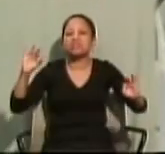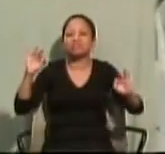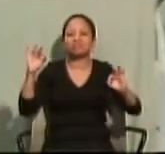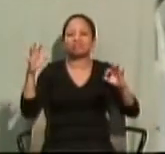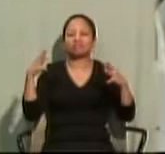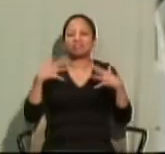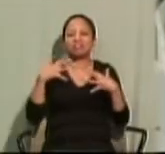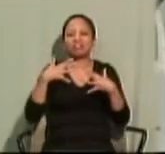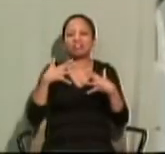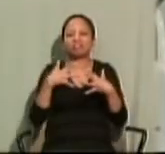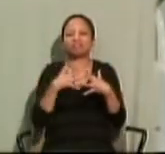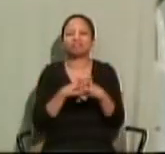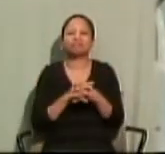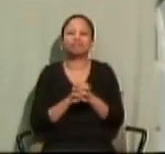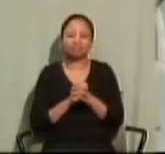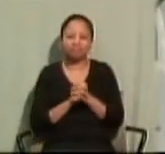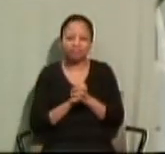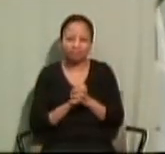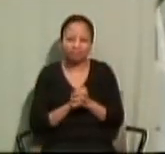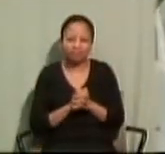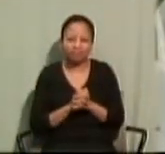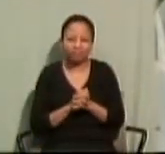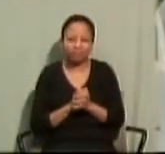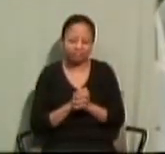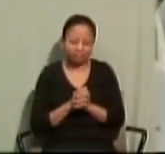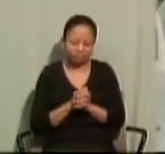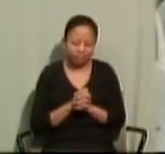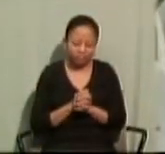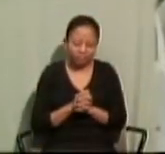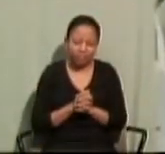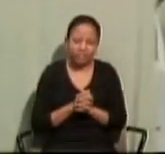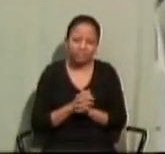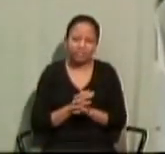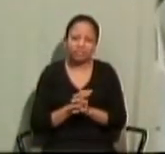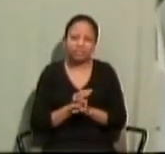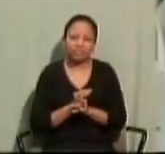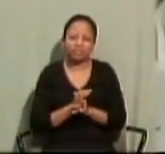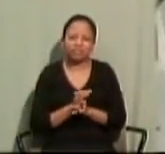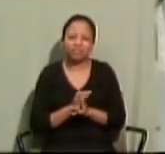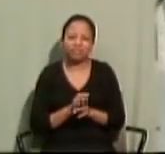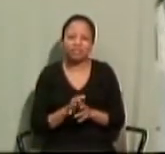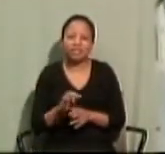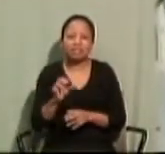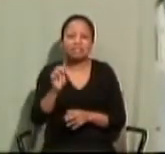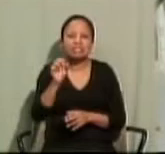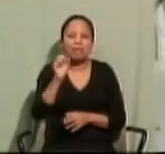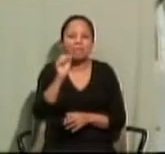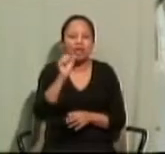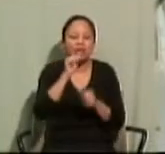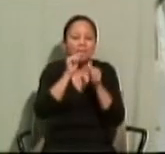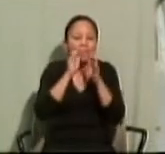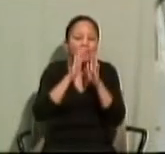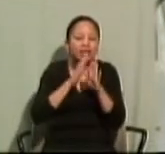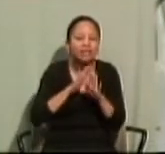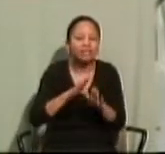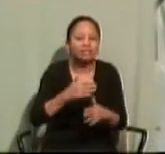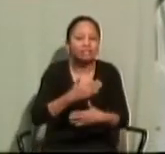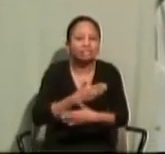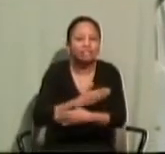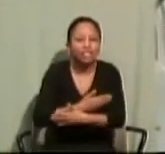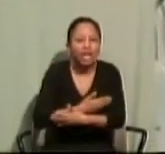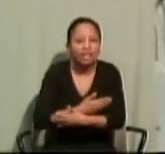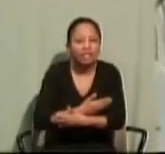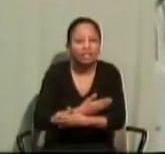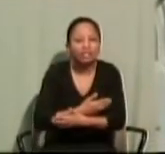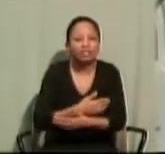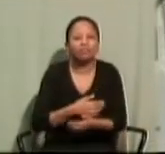Simeon blessed the child and was blessed in his turn. We have to bless